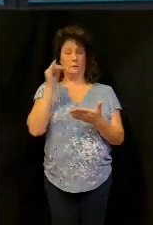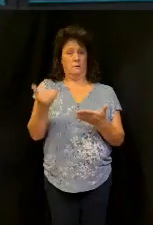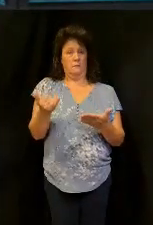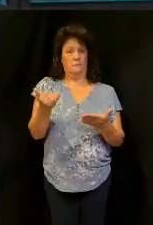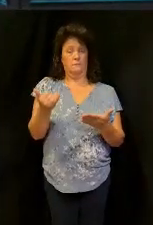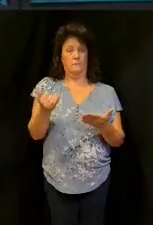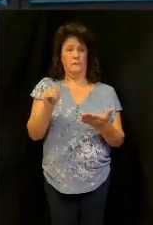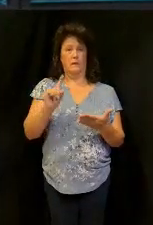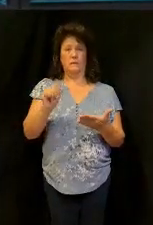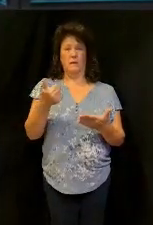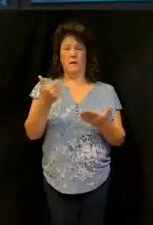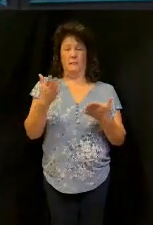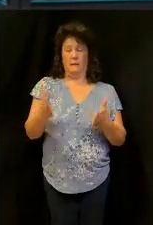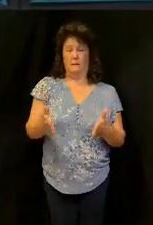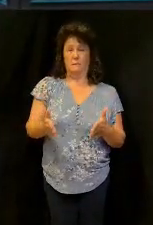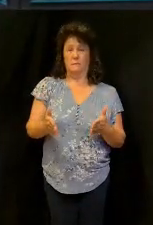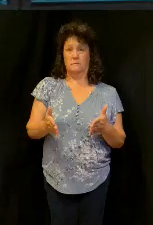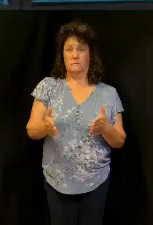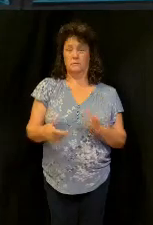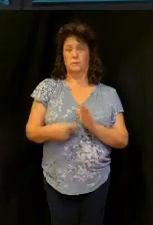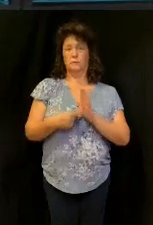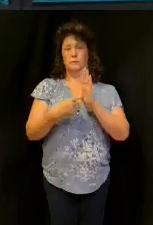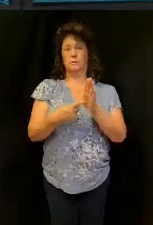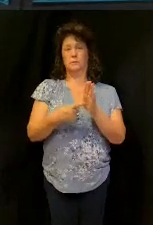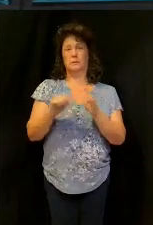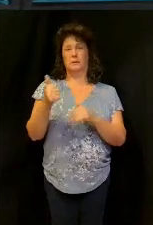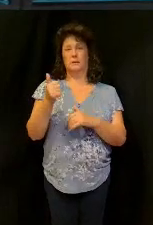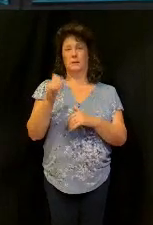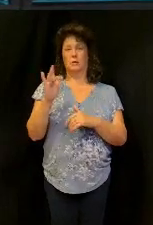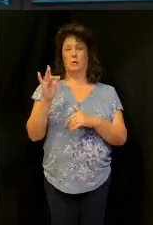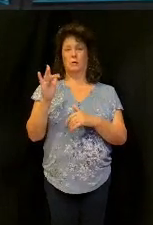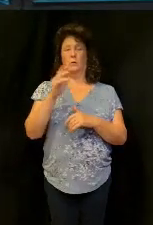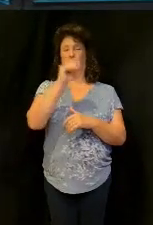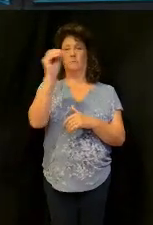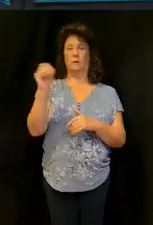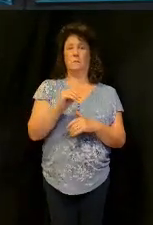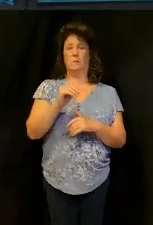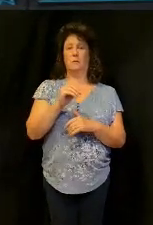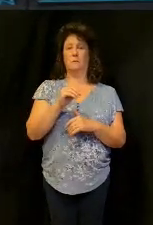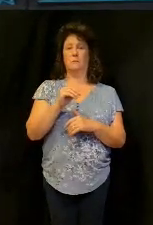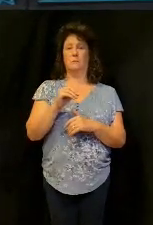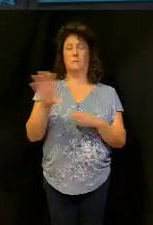tithers, or tithers represent about 10 to 25 percent of all congregations,